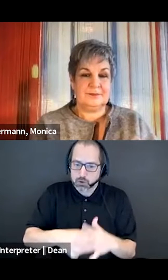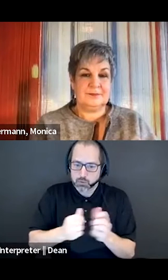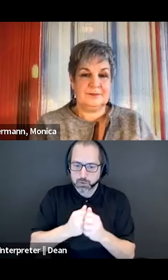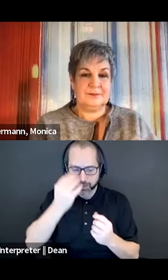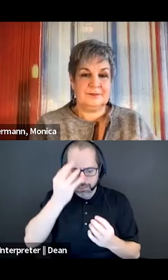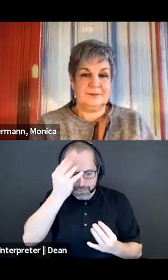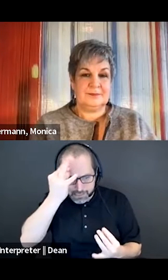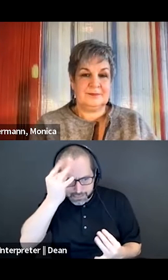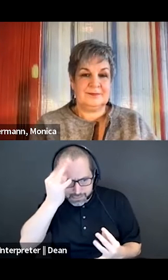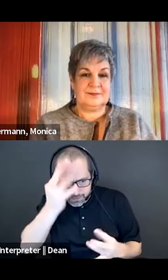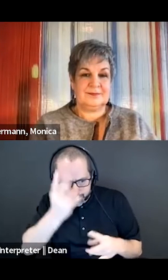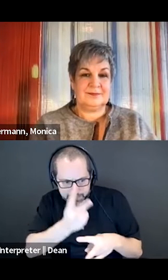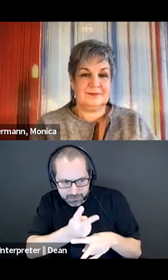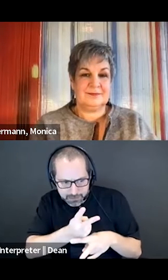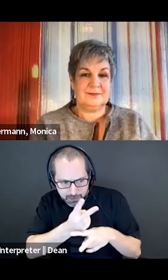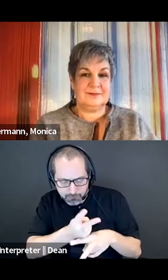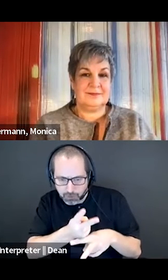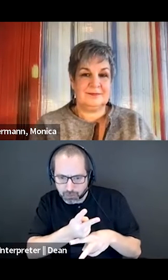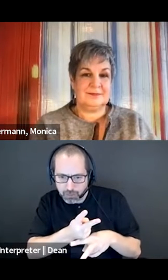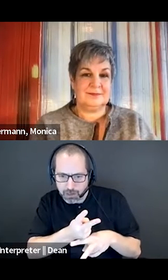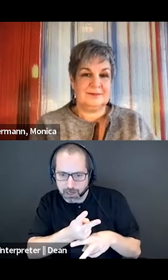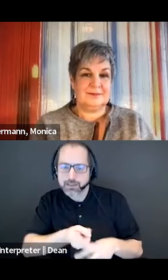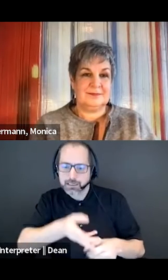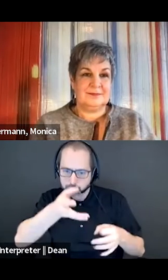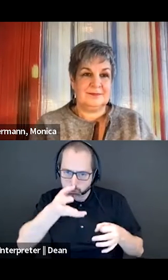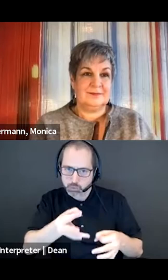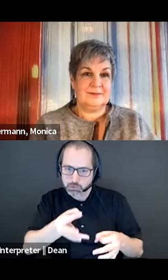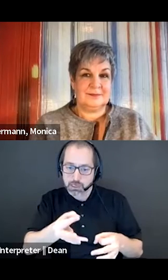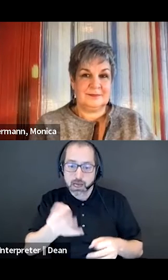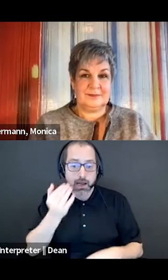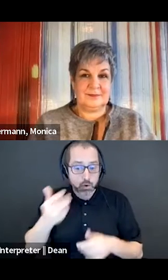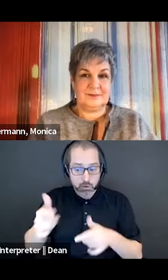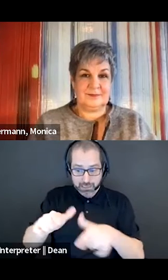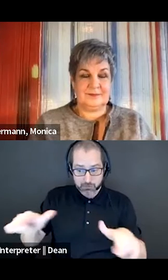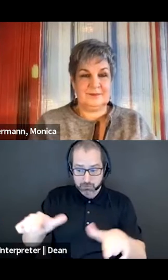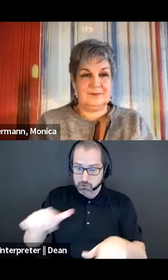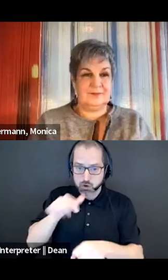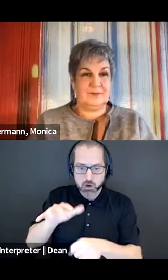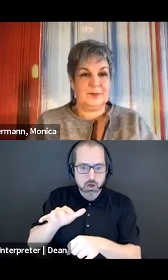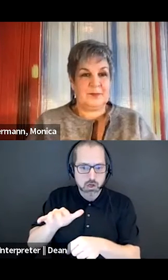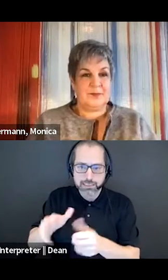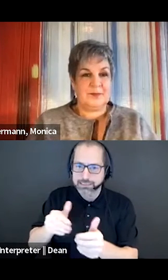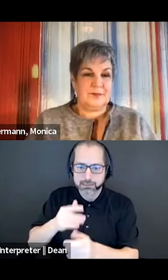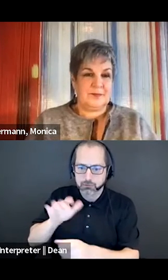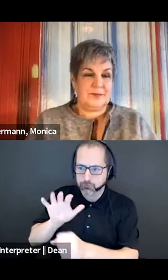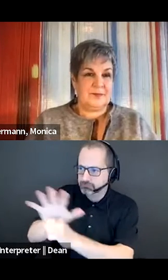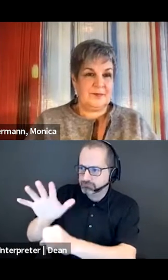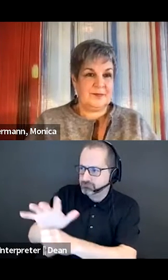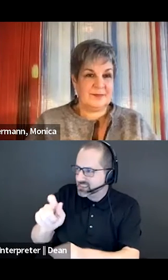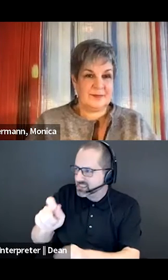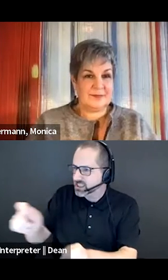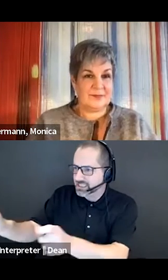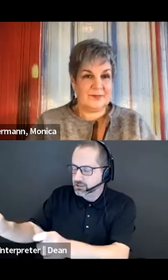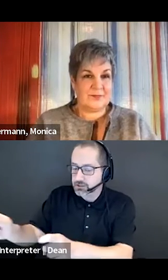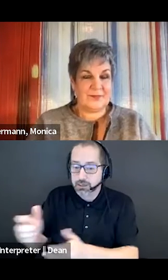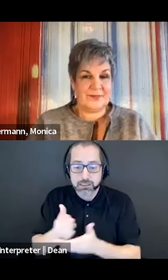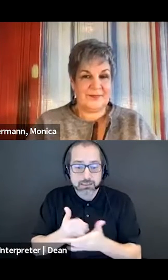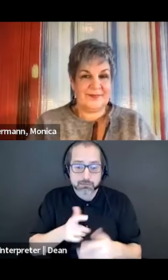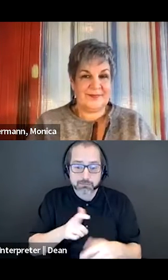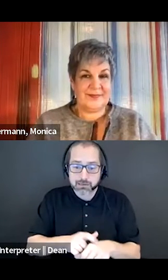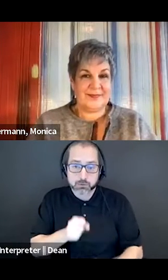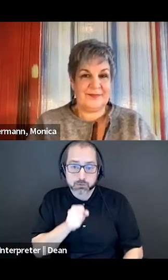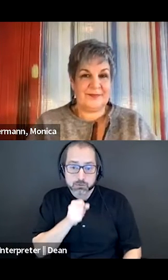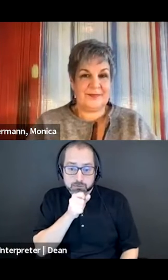purpose because I know that language is difficult to change. You know, you'll say things, things will come out your mouth before